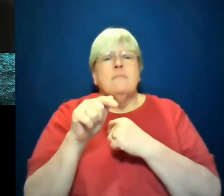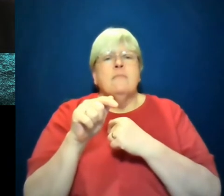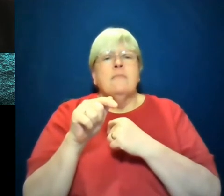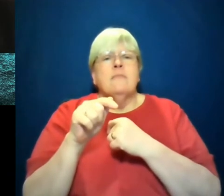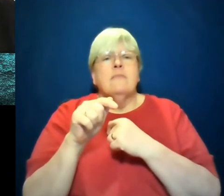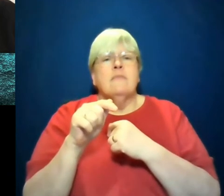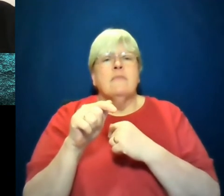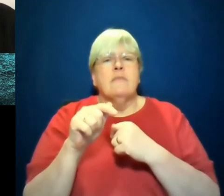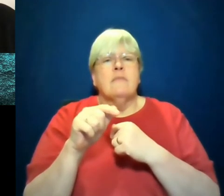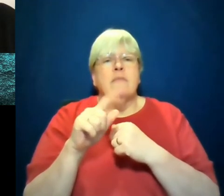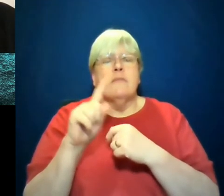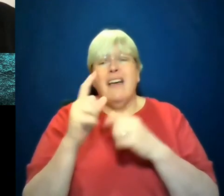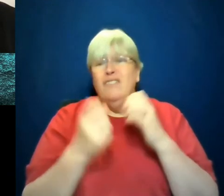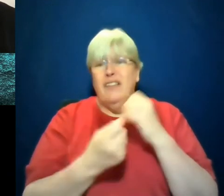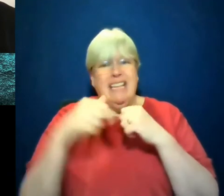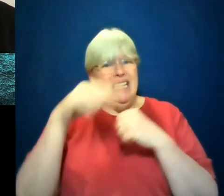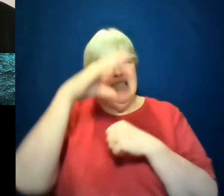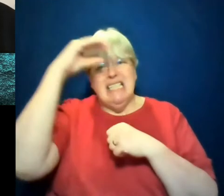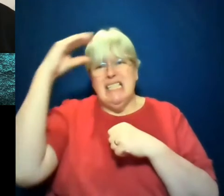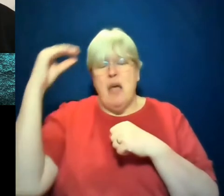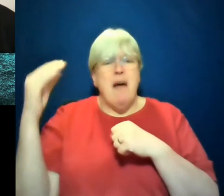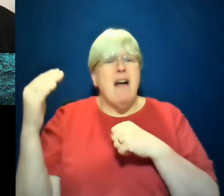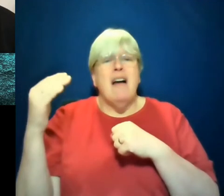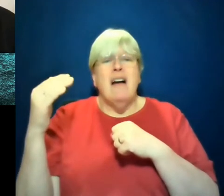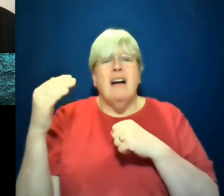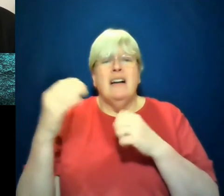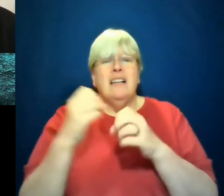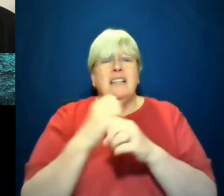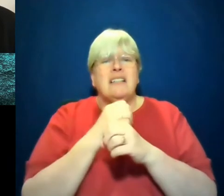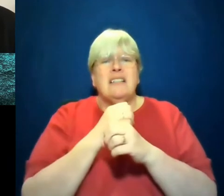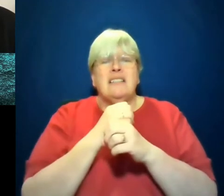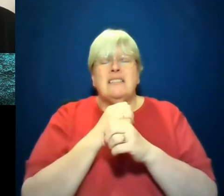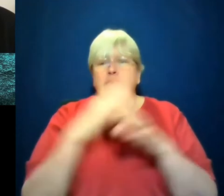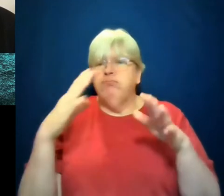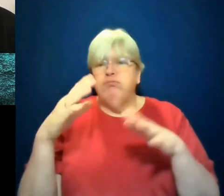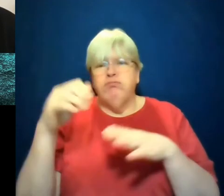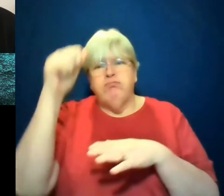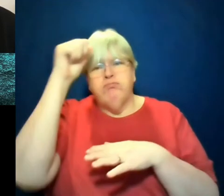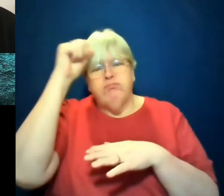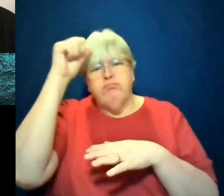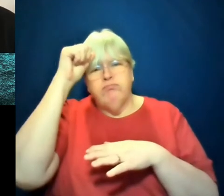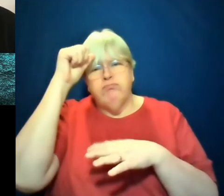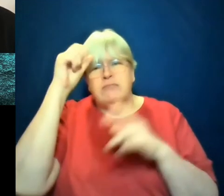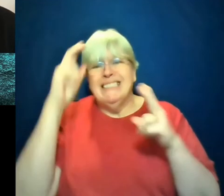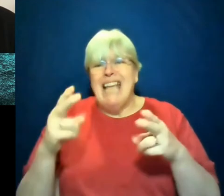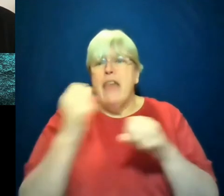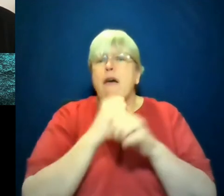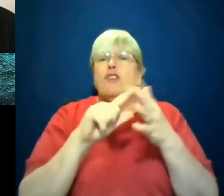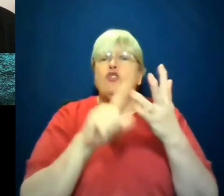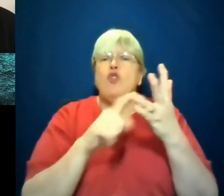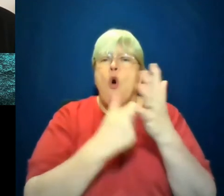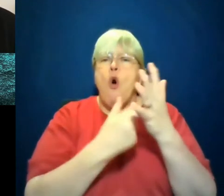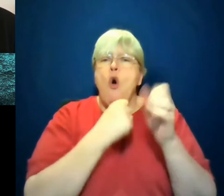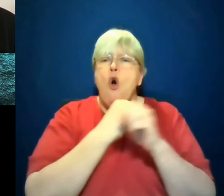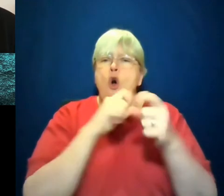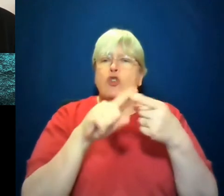after the events of the summer, uh, the, the explosion of awareness, uh, after the death of George Floyd, I,